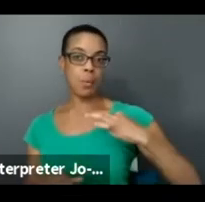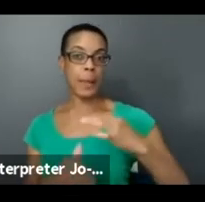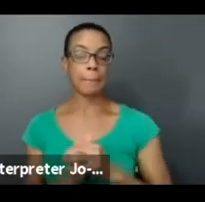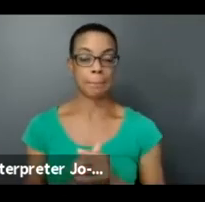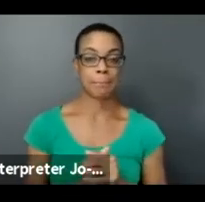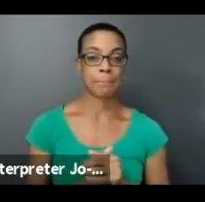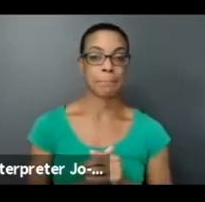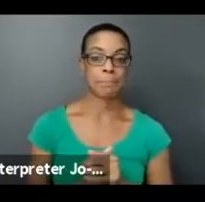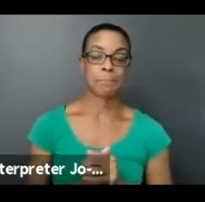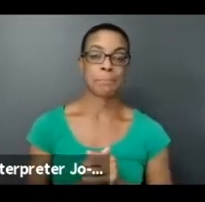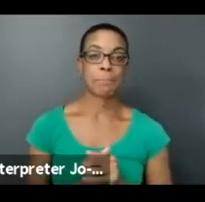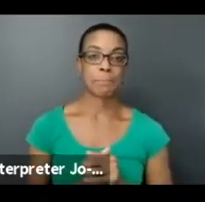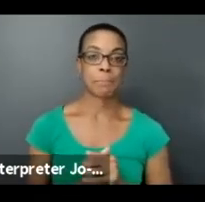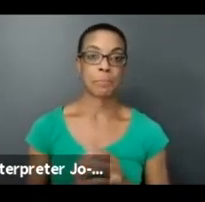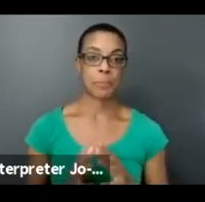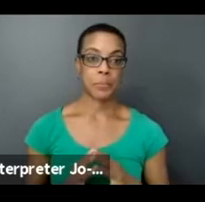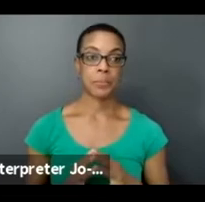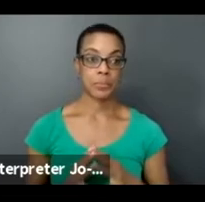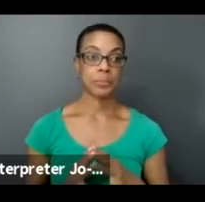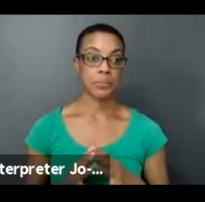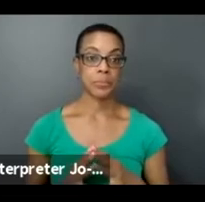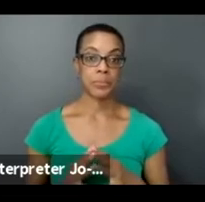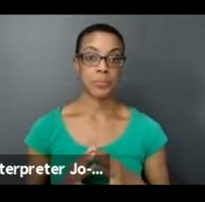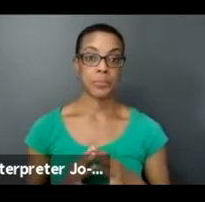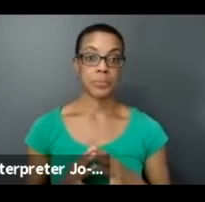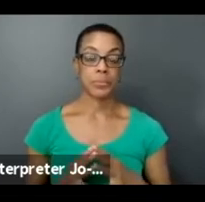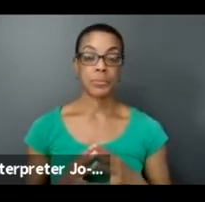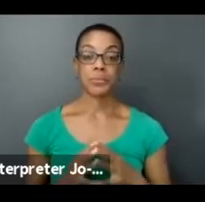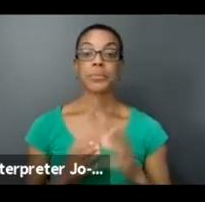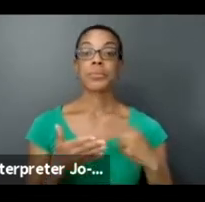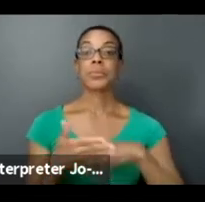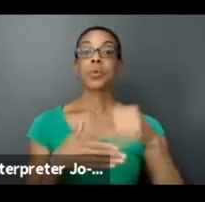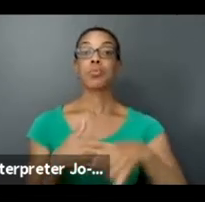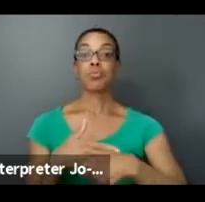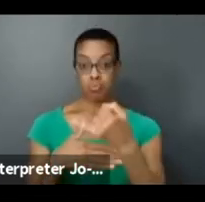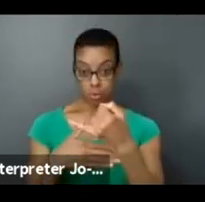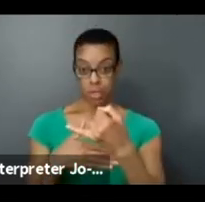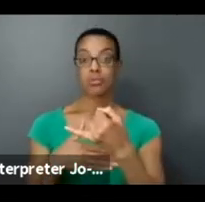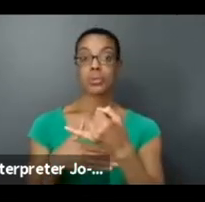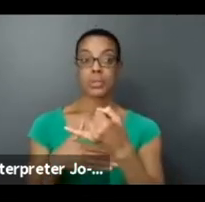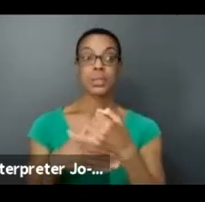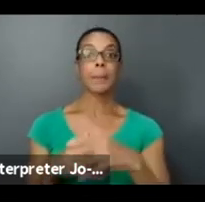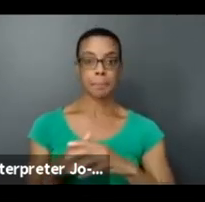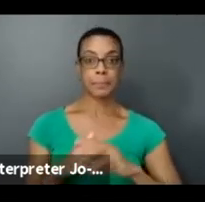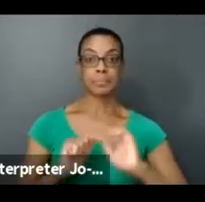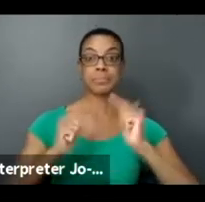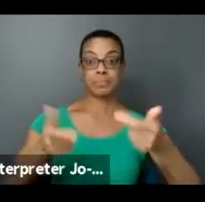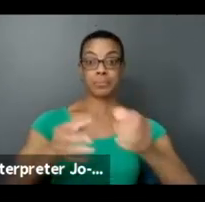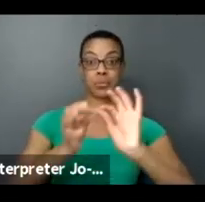So I've shared that the projects will have a rolling deadline and again just to reiterate,